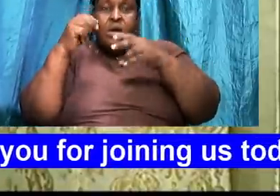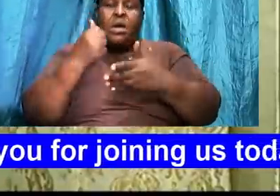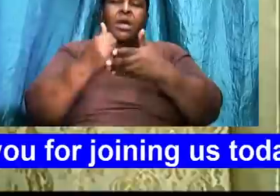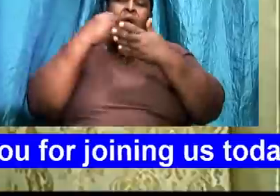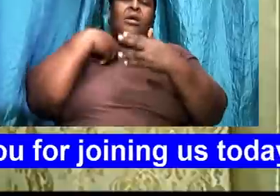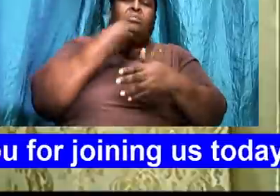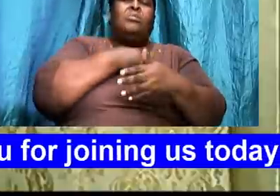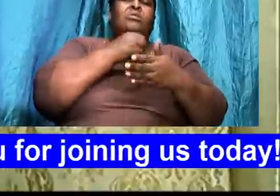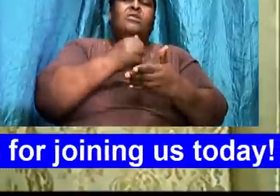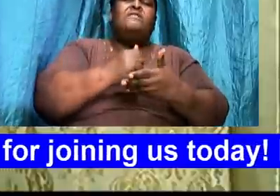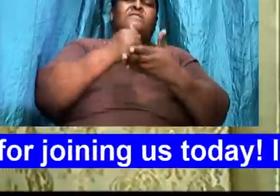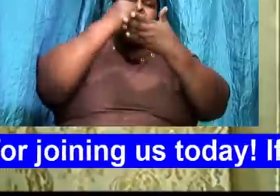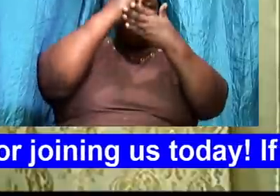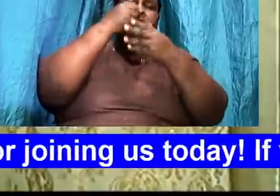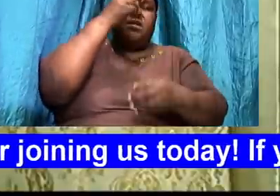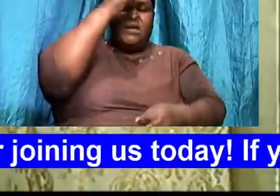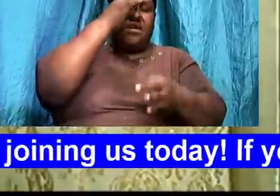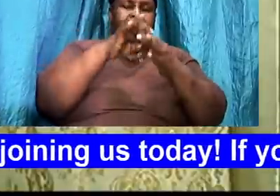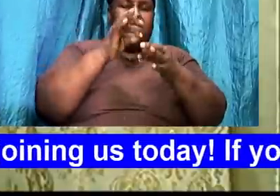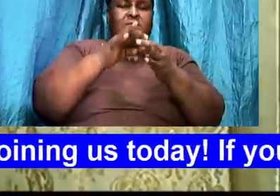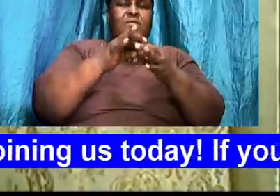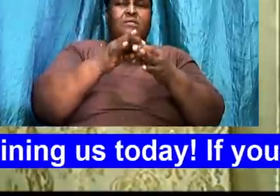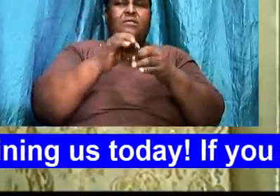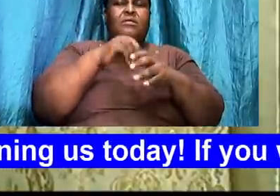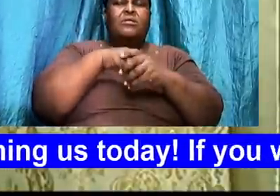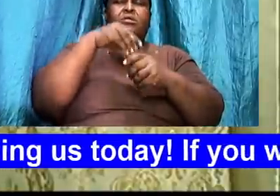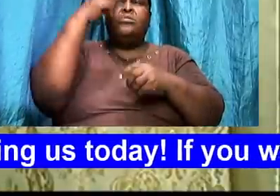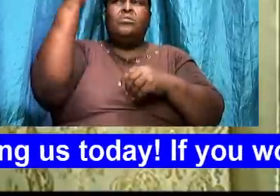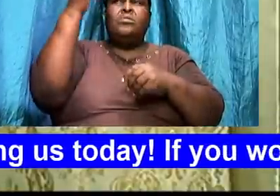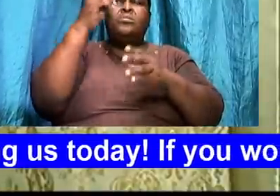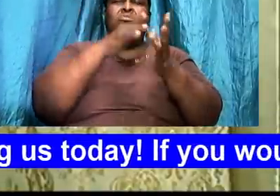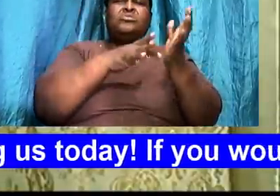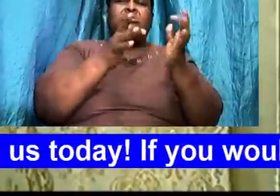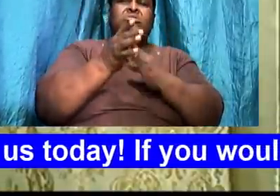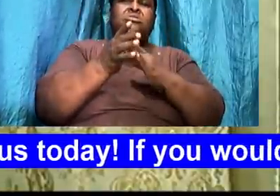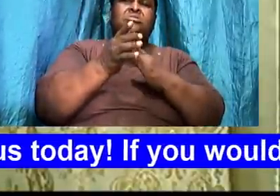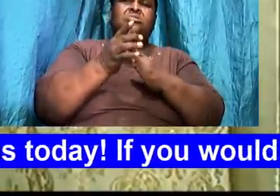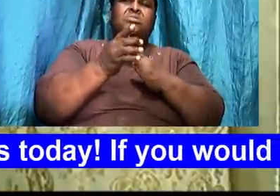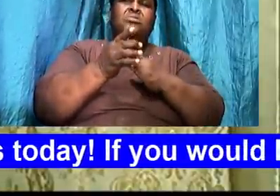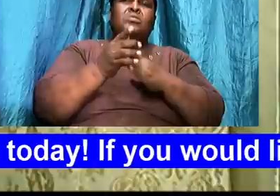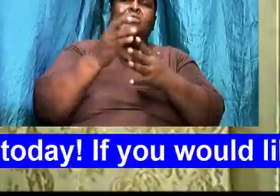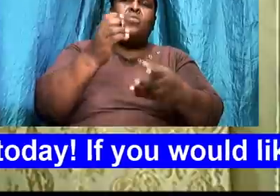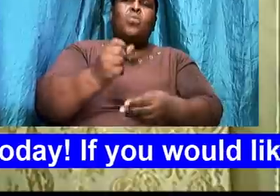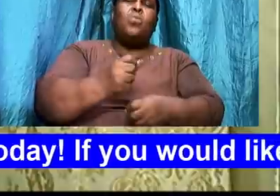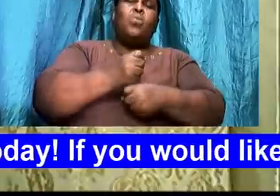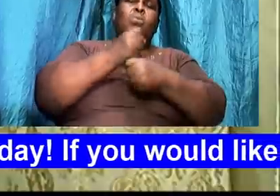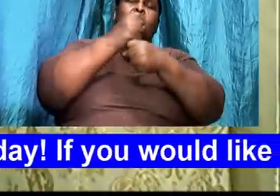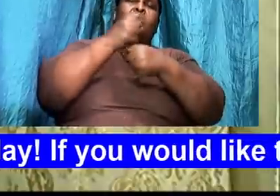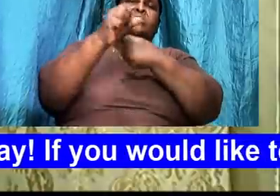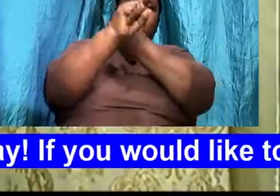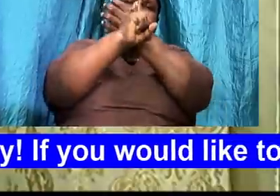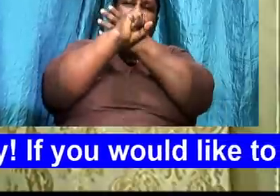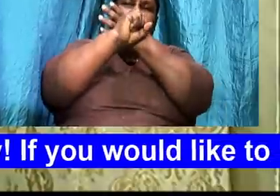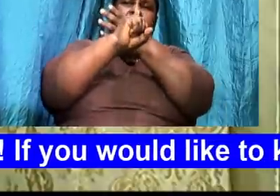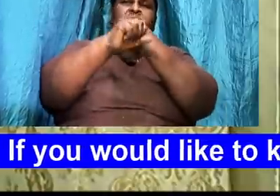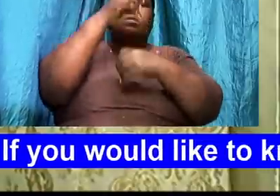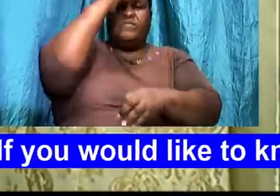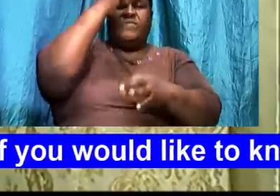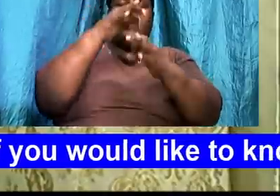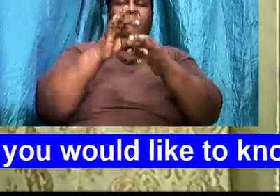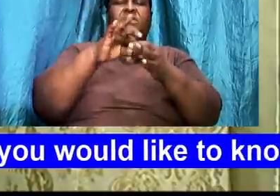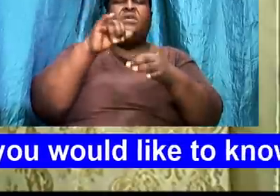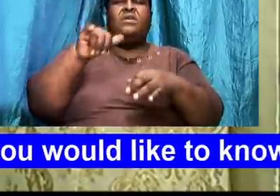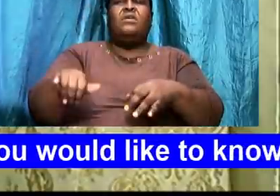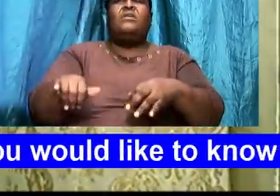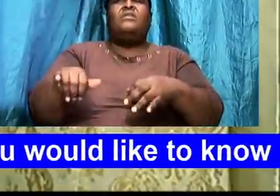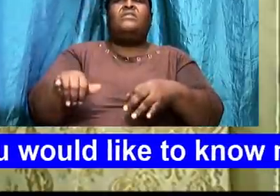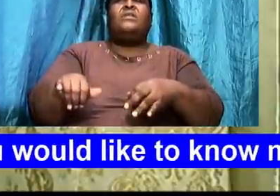our faith. Lift our faith in you Lord Jesus. Help us to hold up the shield of faith. That we can